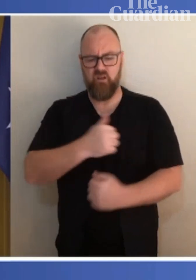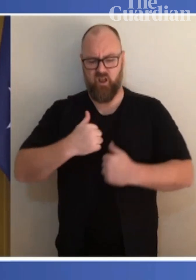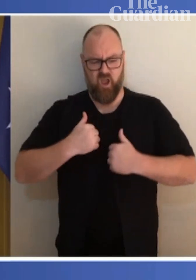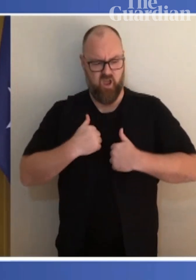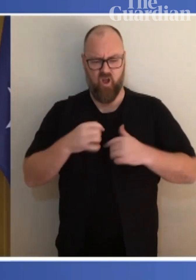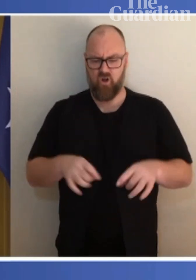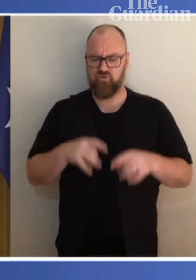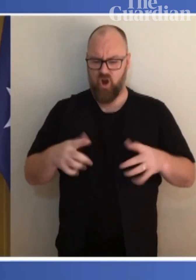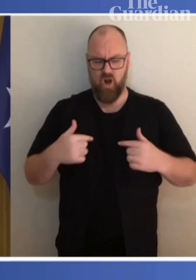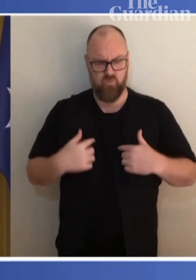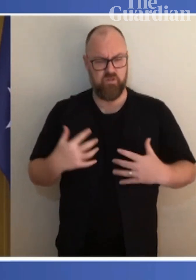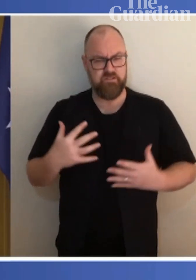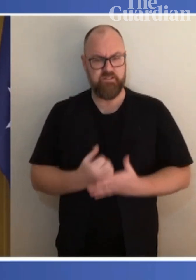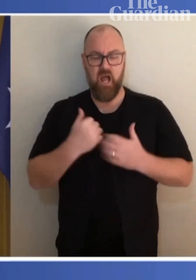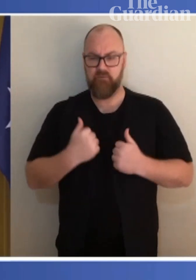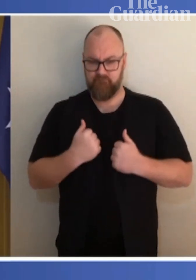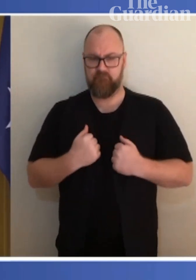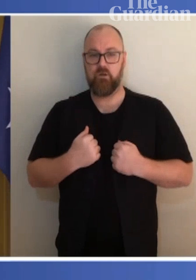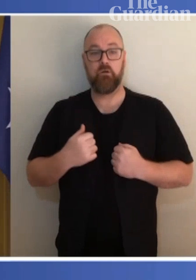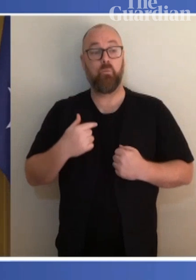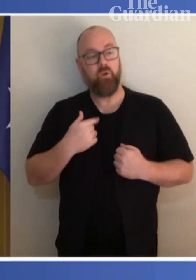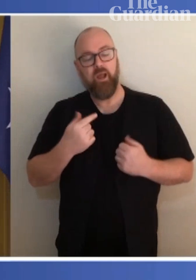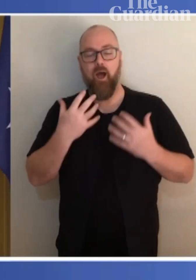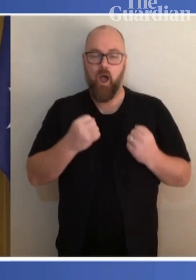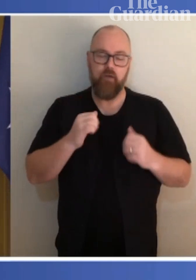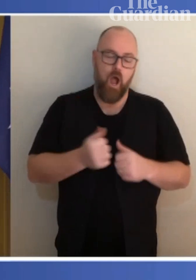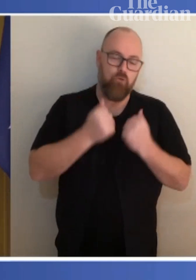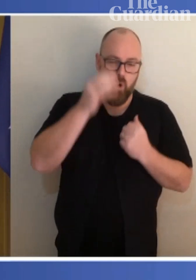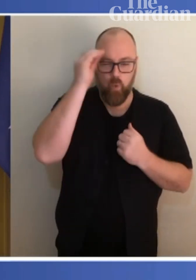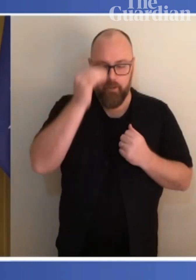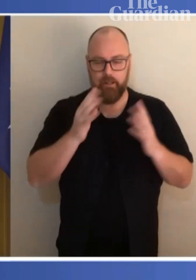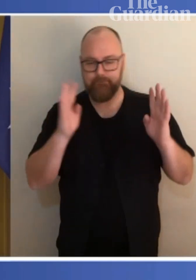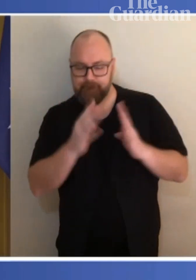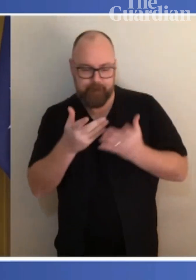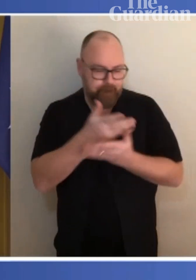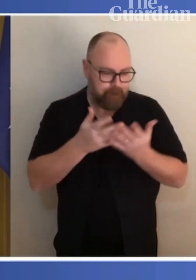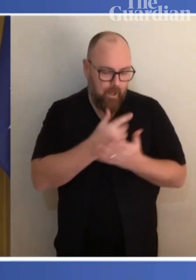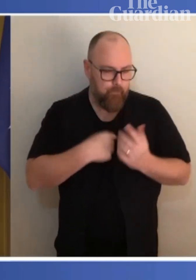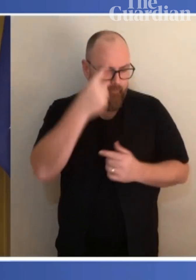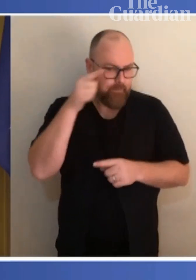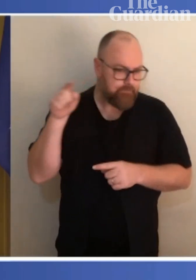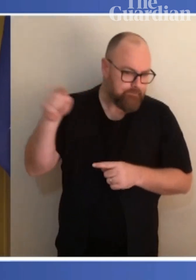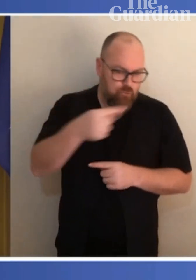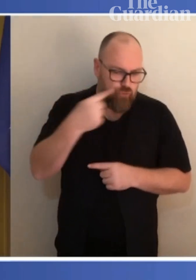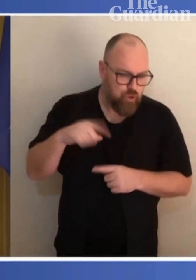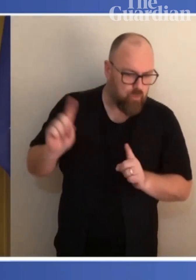Committee, of course, and members, when we considered this, of course, we anticipated